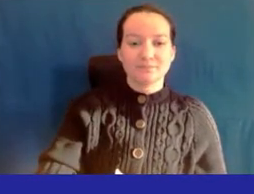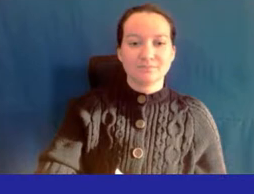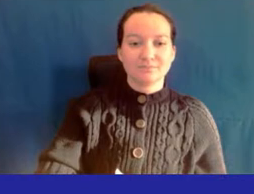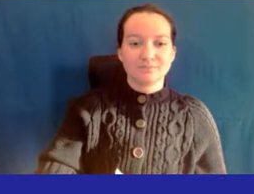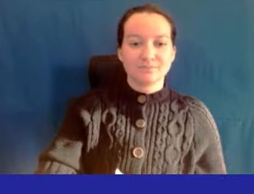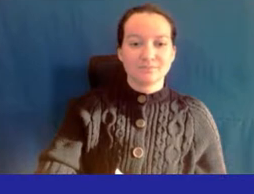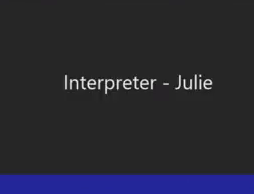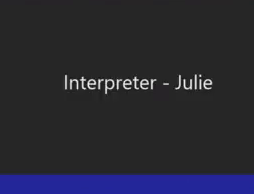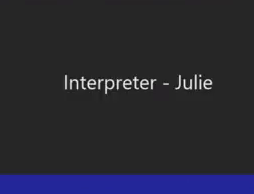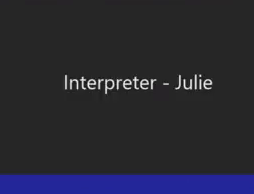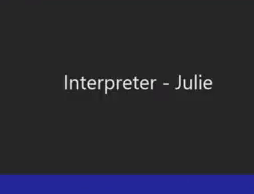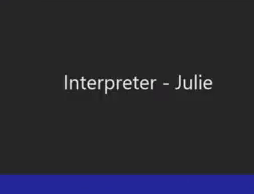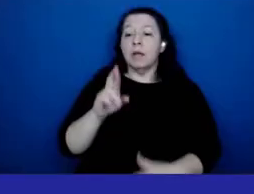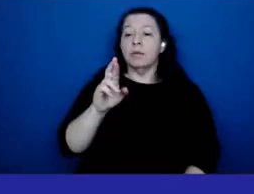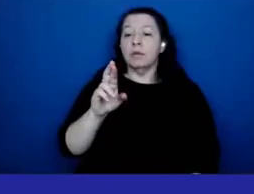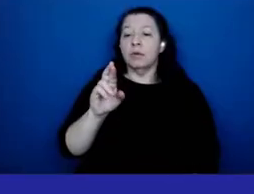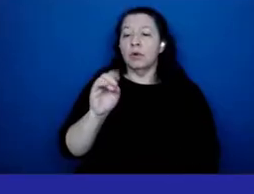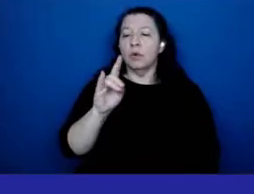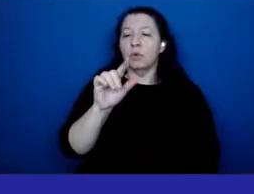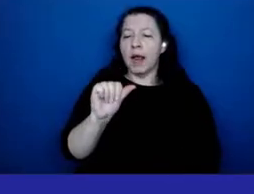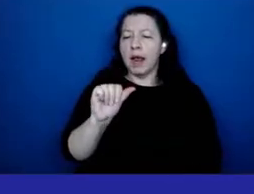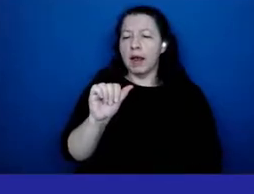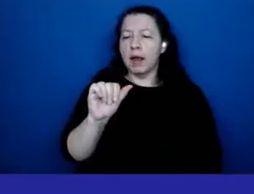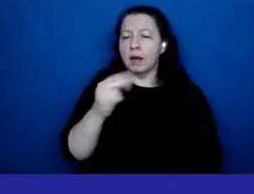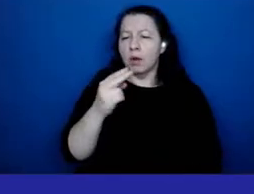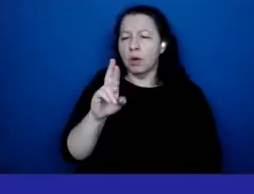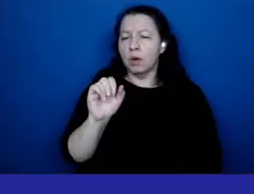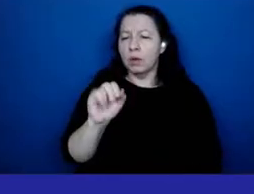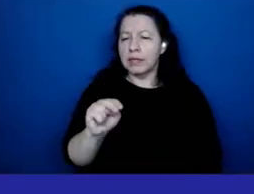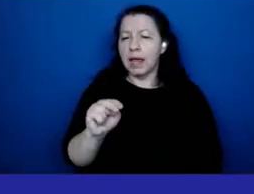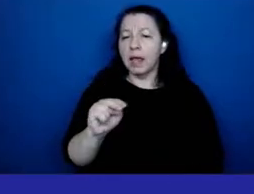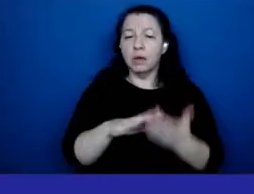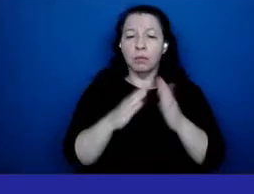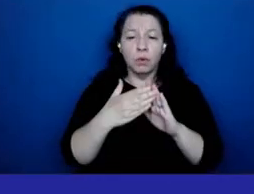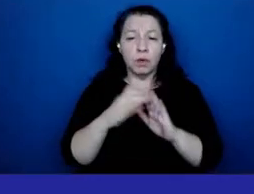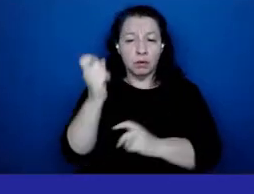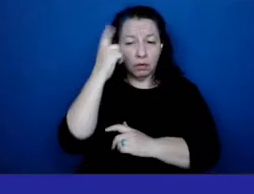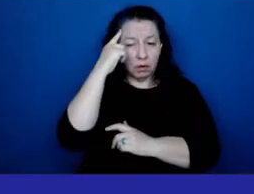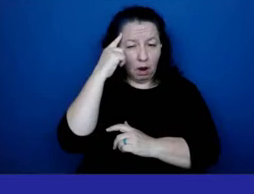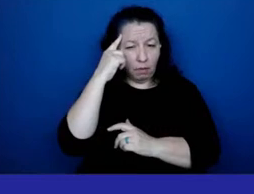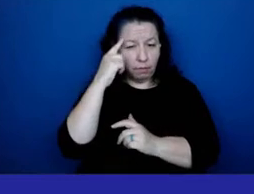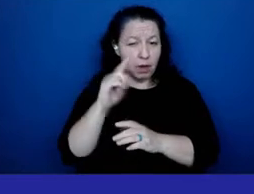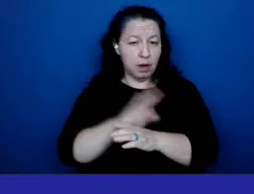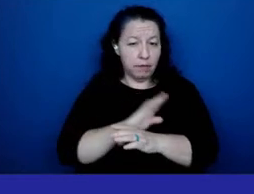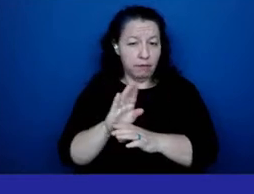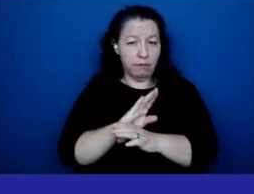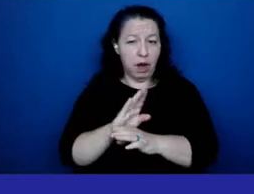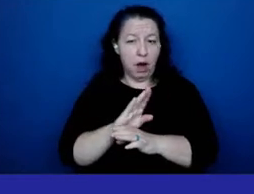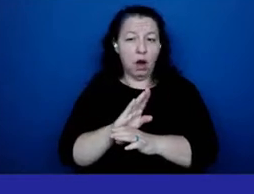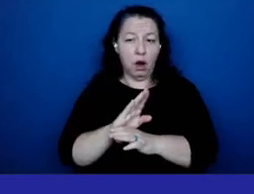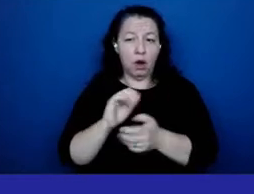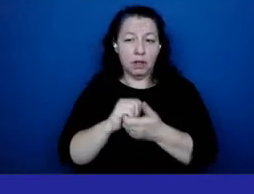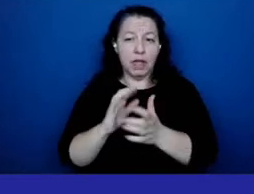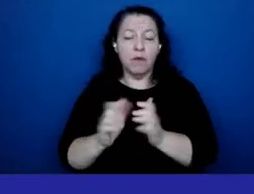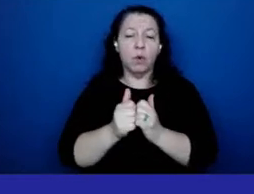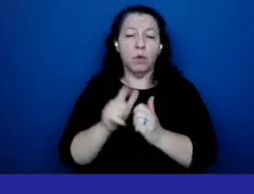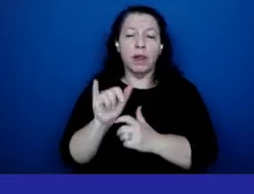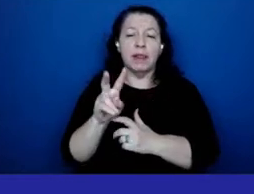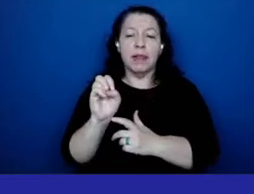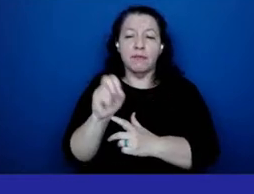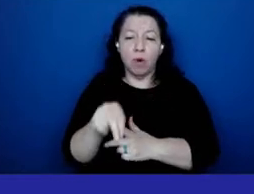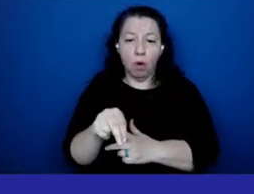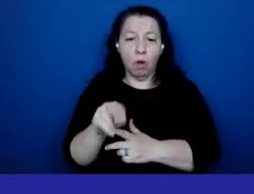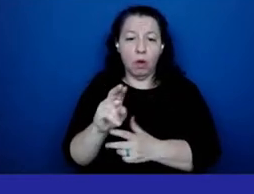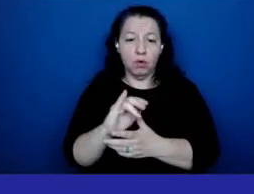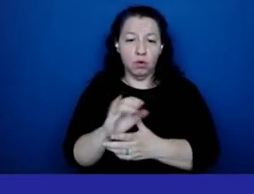is rada hossein community and government affairs liaison with live on new york and the speaker after that is